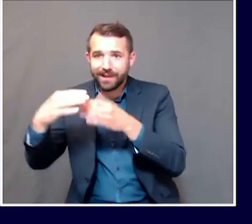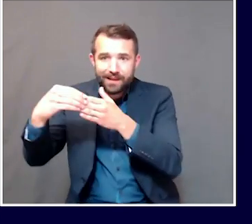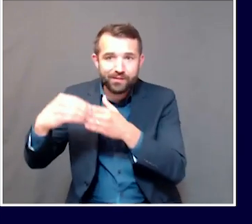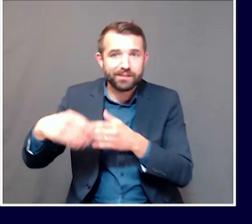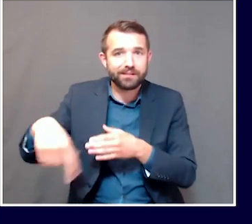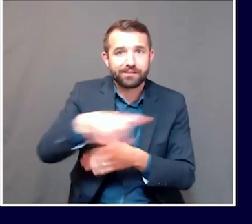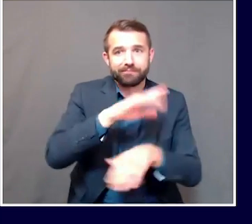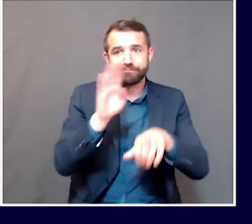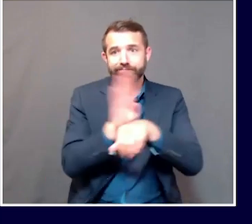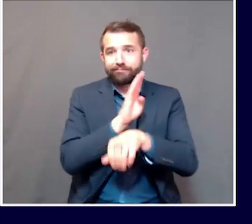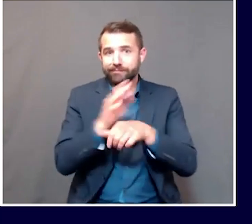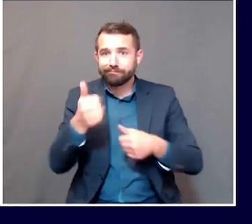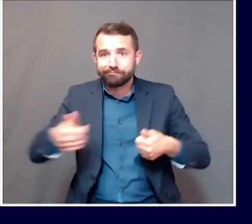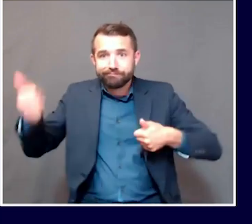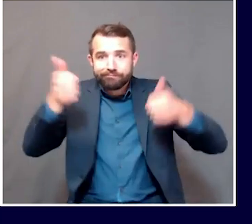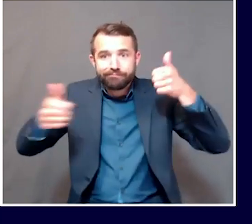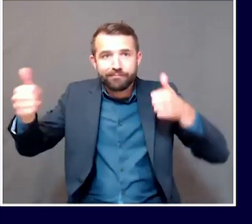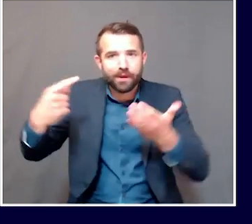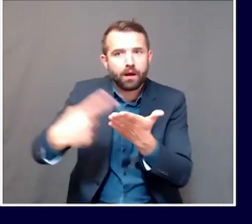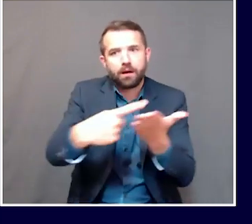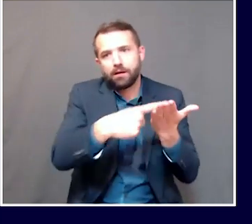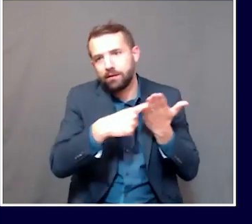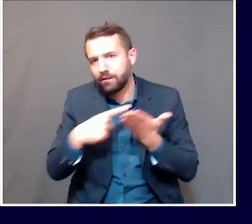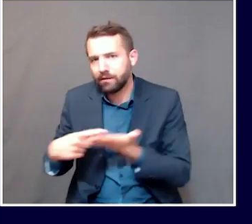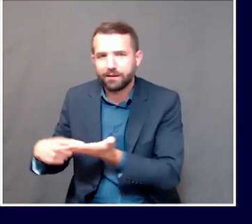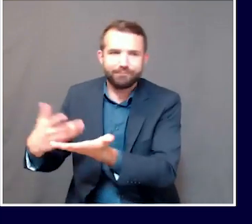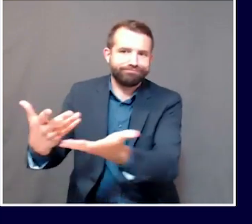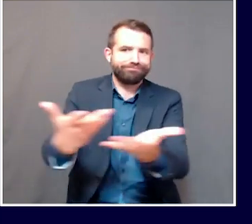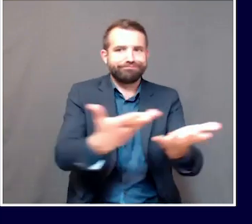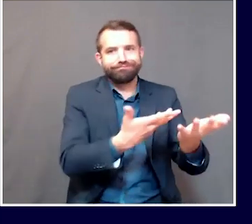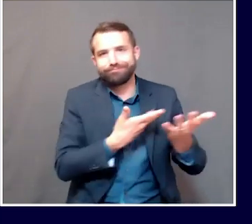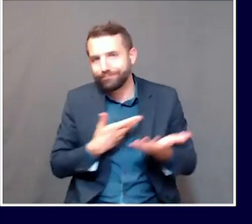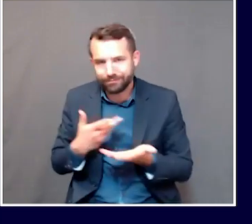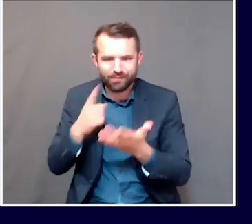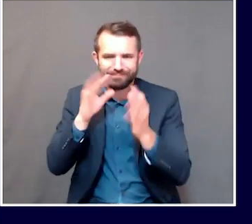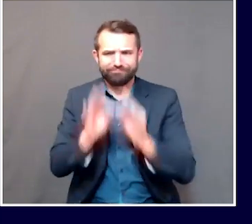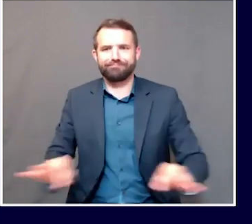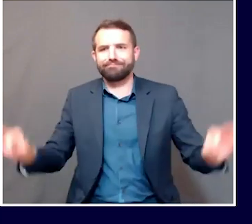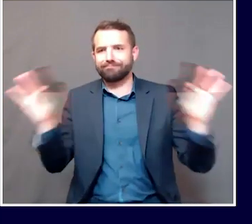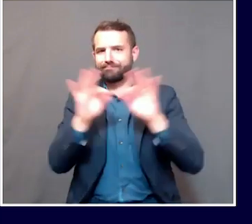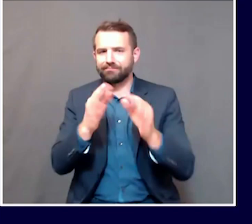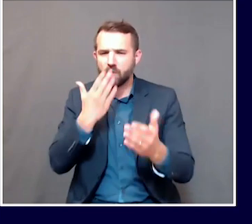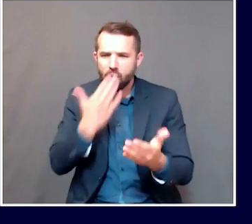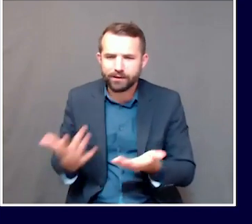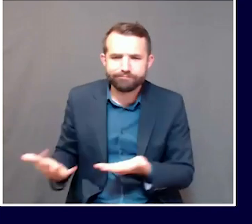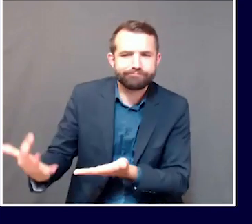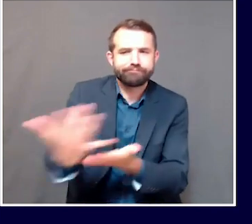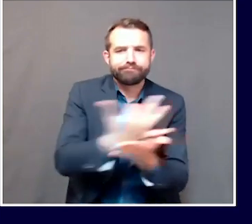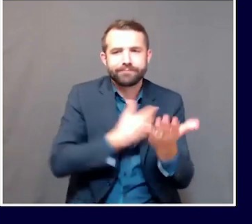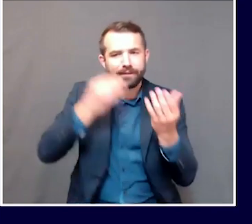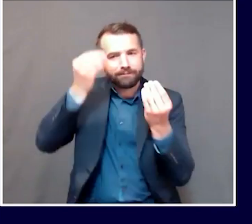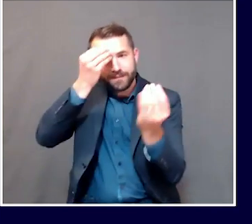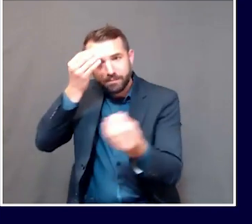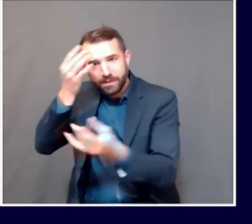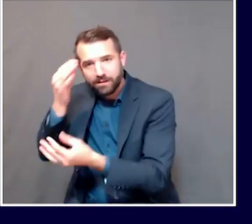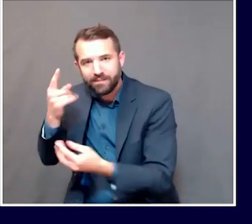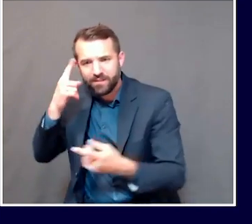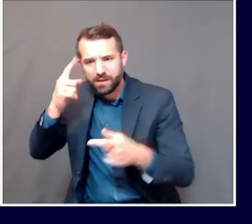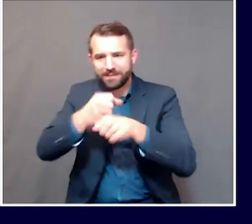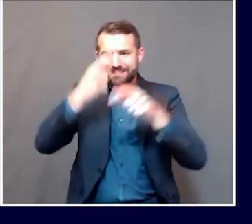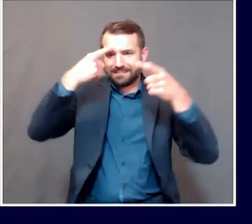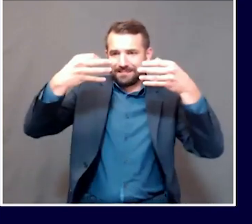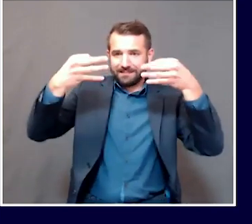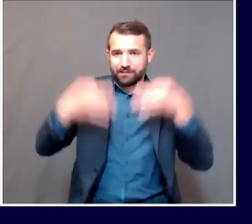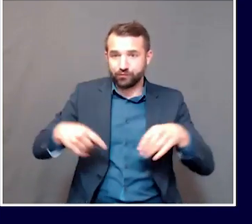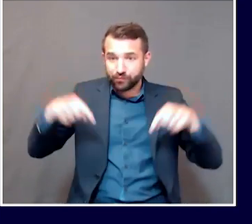groups all the time to get the most robust information we can before making any decisions on any